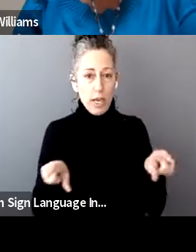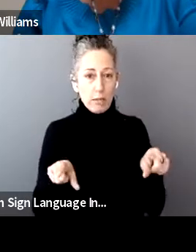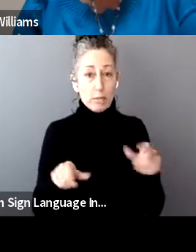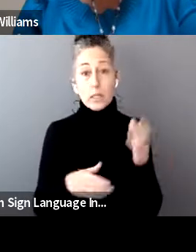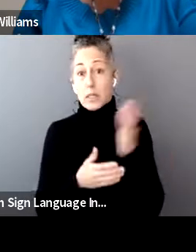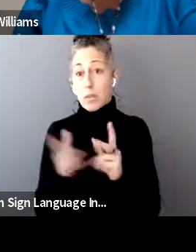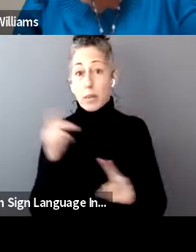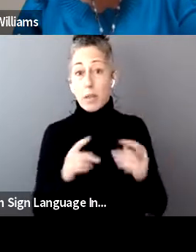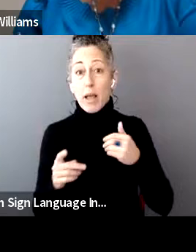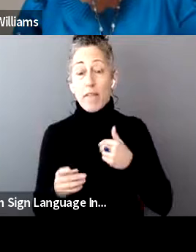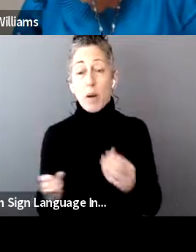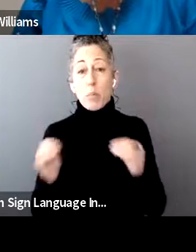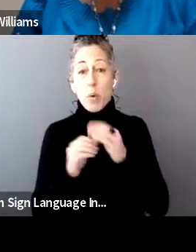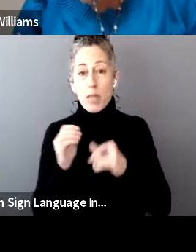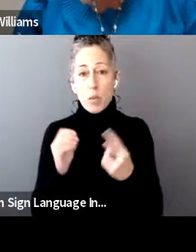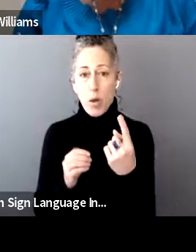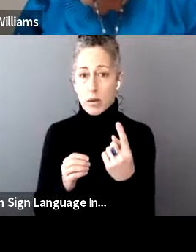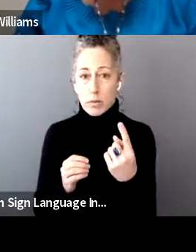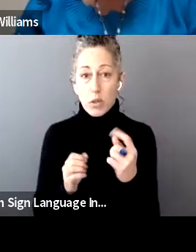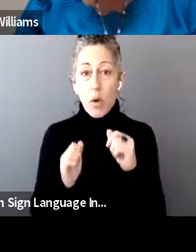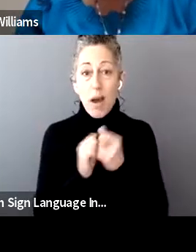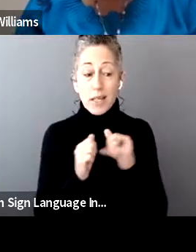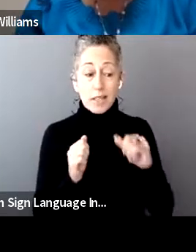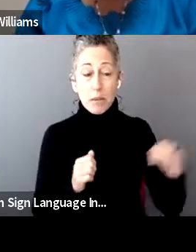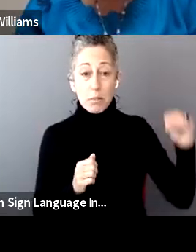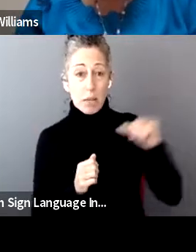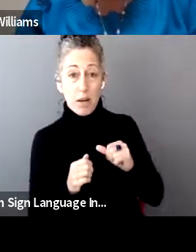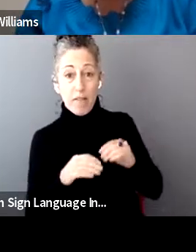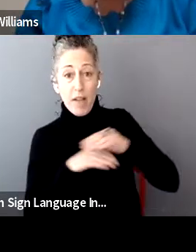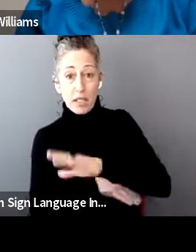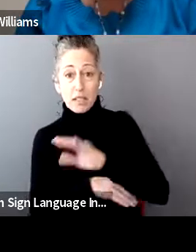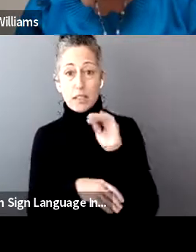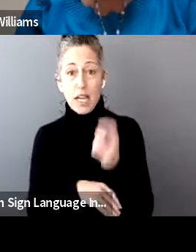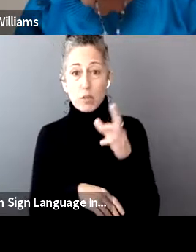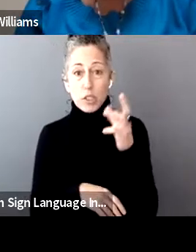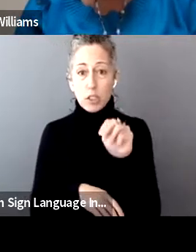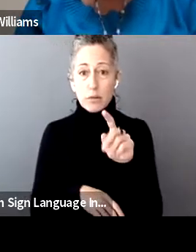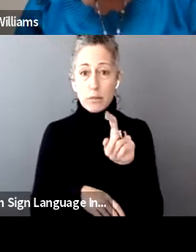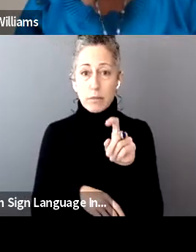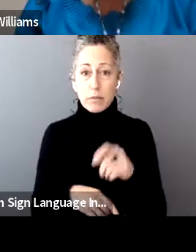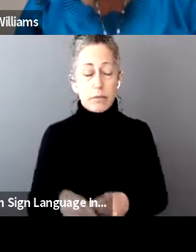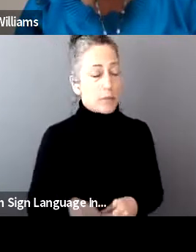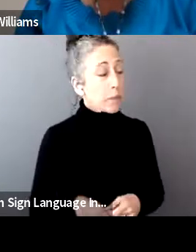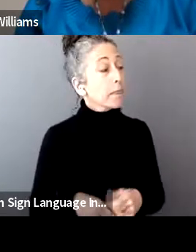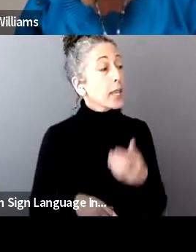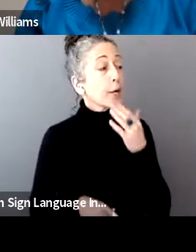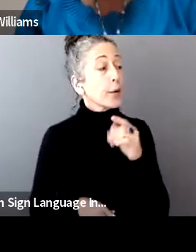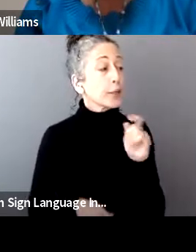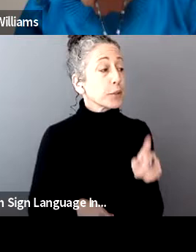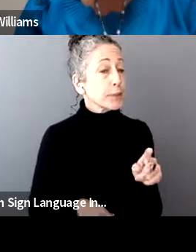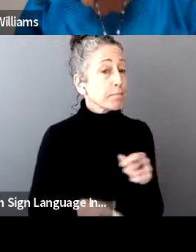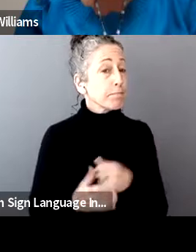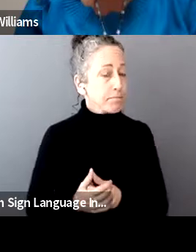one. How might those payments affect your tax returns, though? Well, that's a good question. And